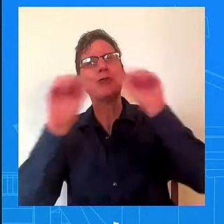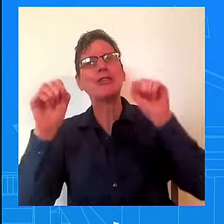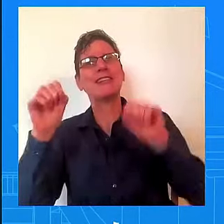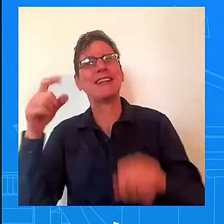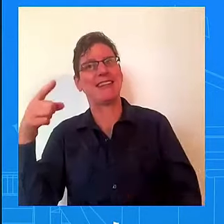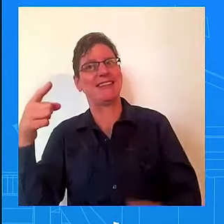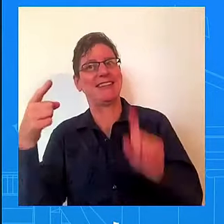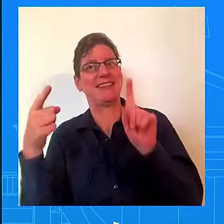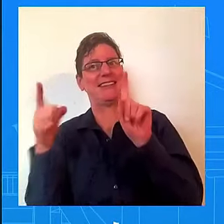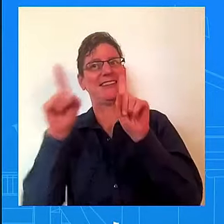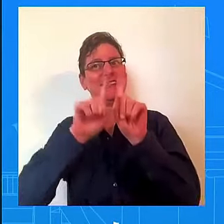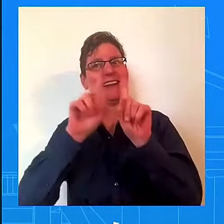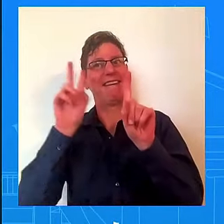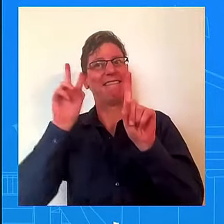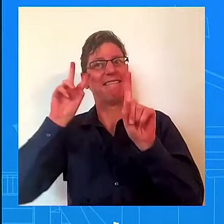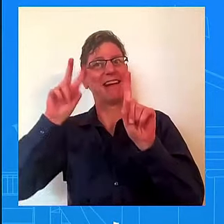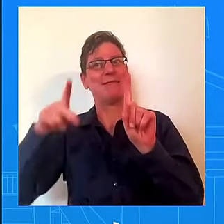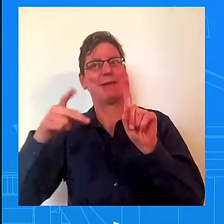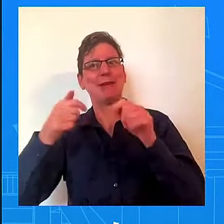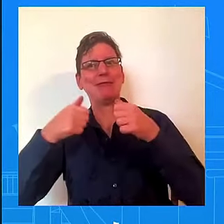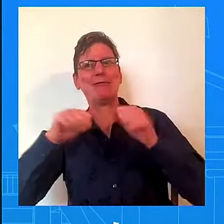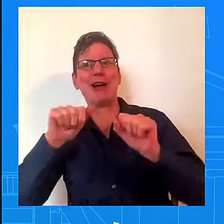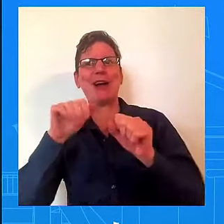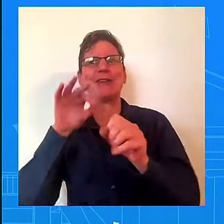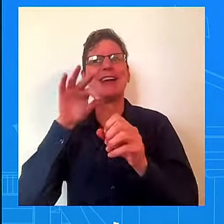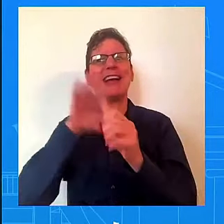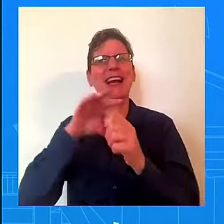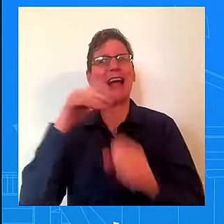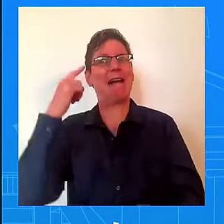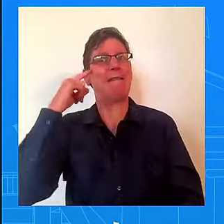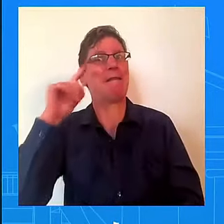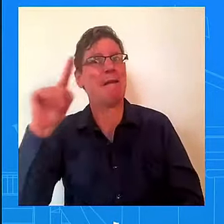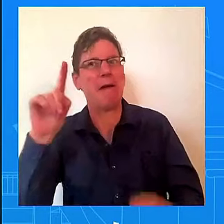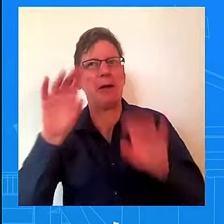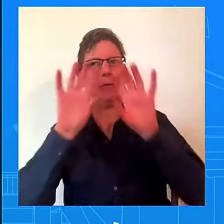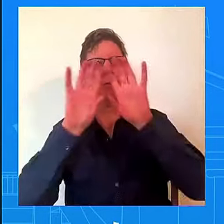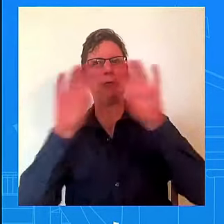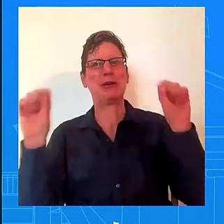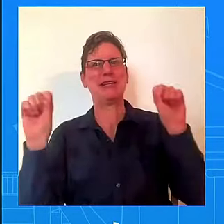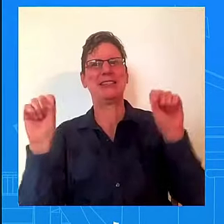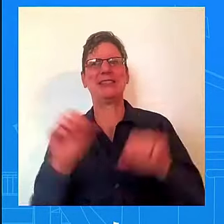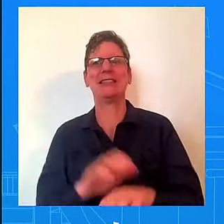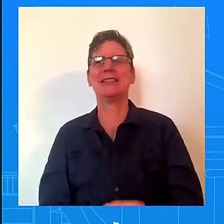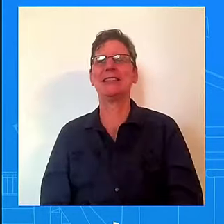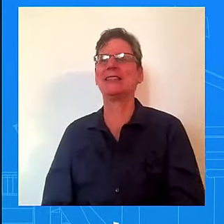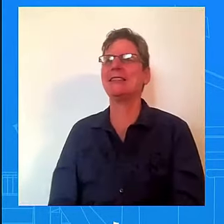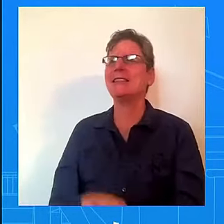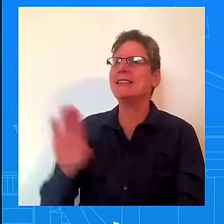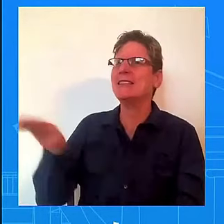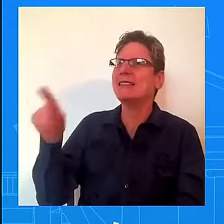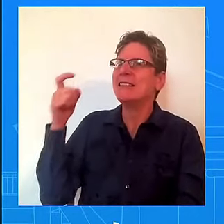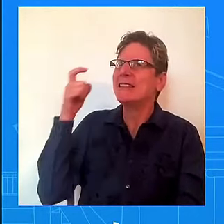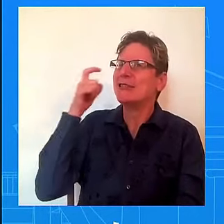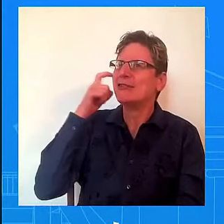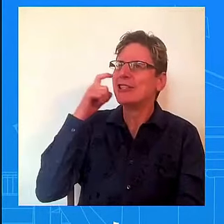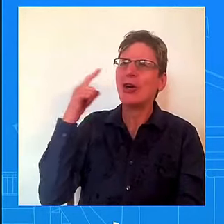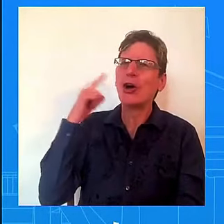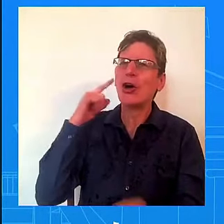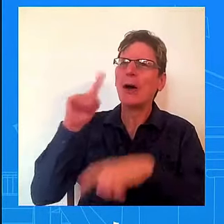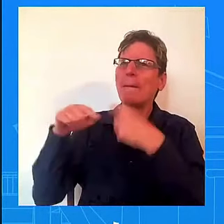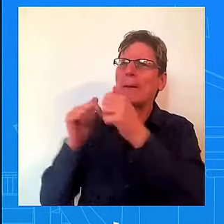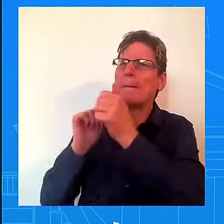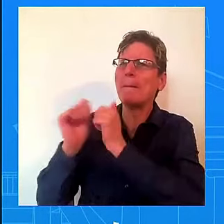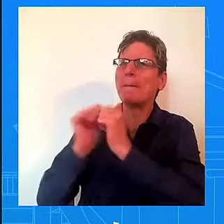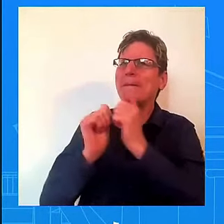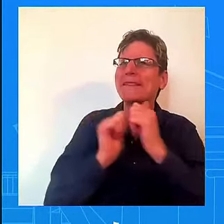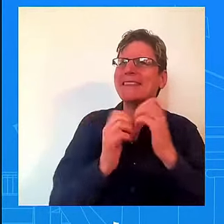just asked me, you just heard from the Secretary about his own experiences. He gave anecdotal stories about what he